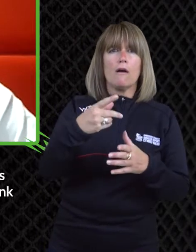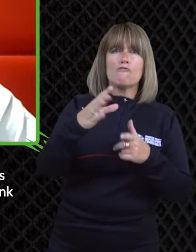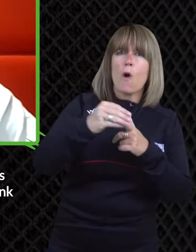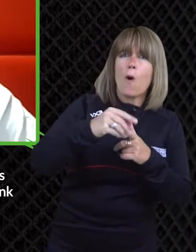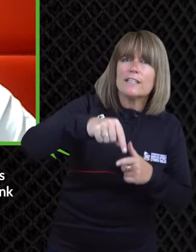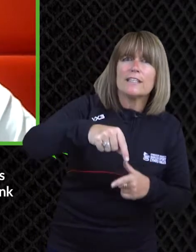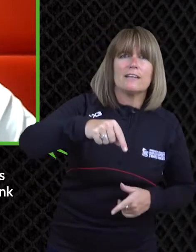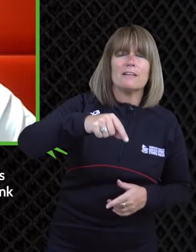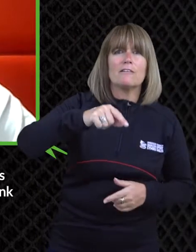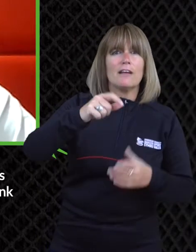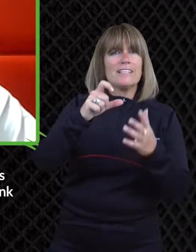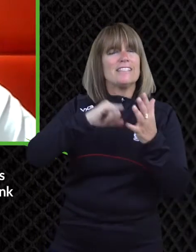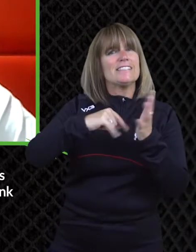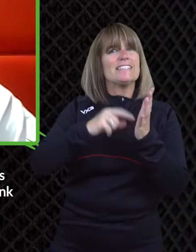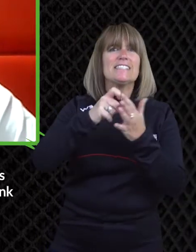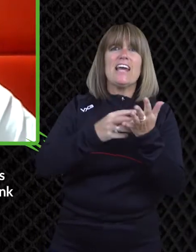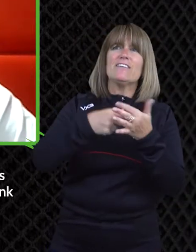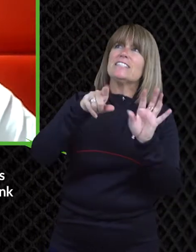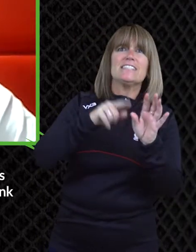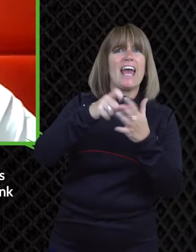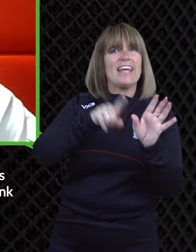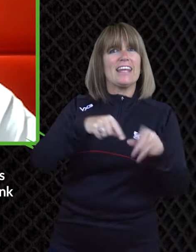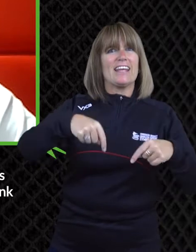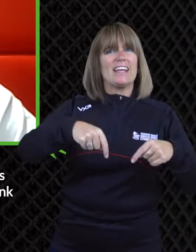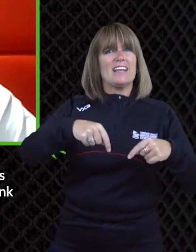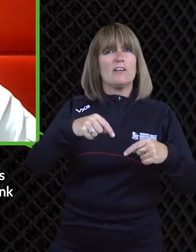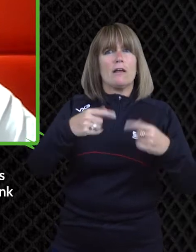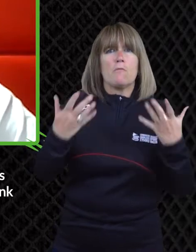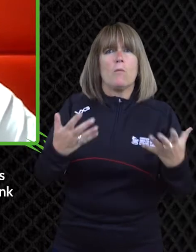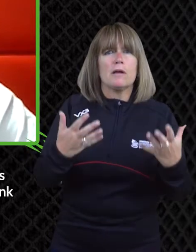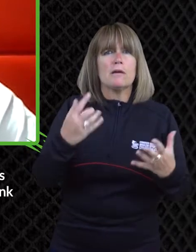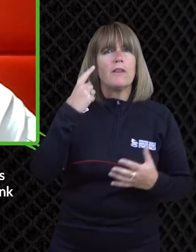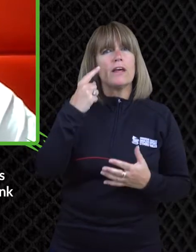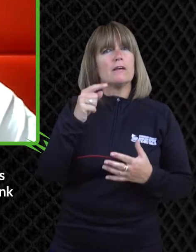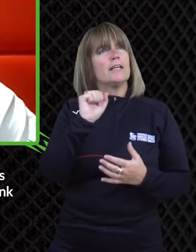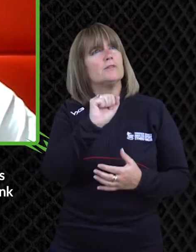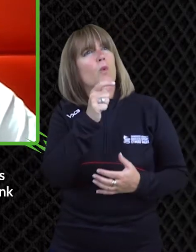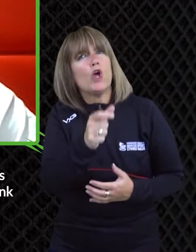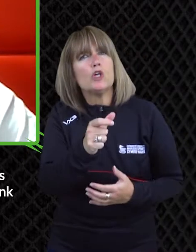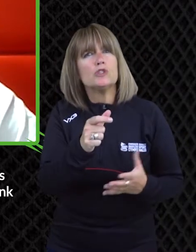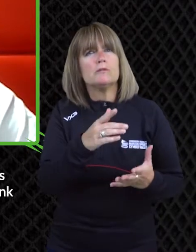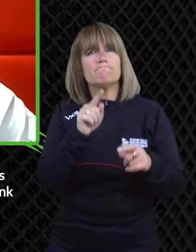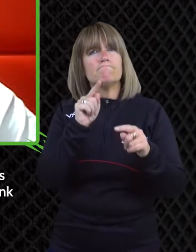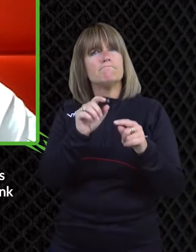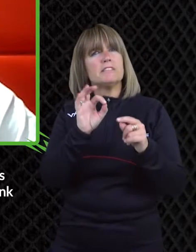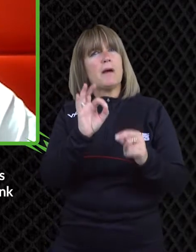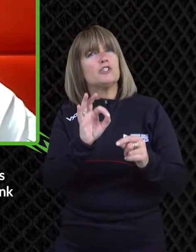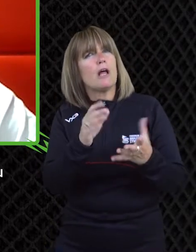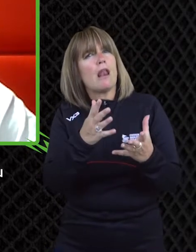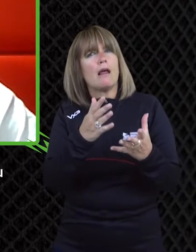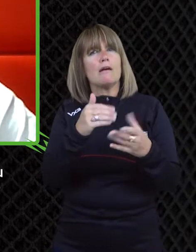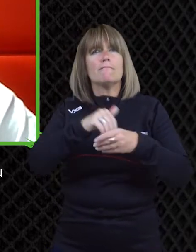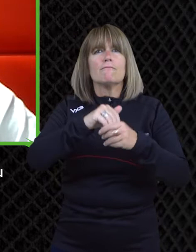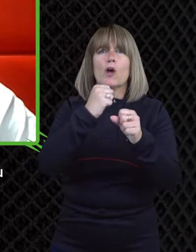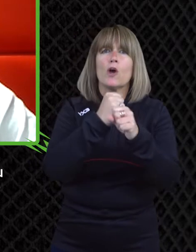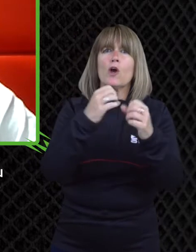to help out in that way and i think it's the little things and we're speaking we're recording this a day after saint david's day um and